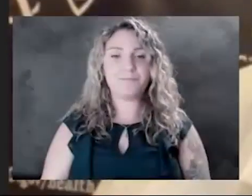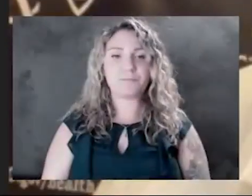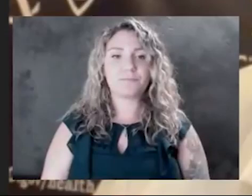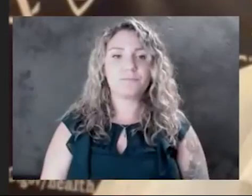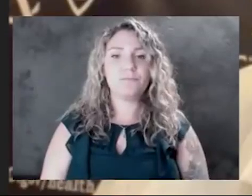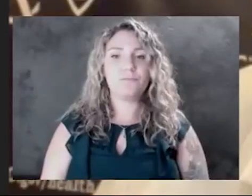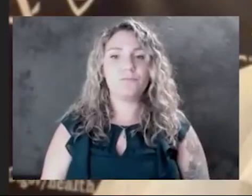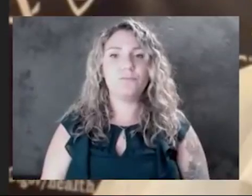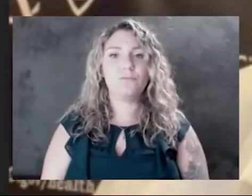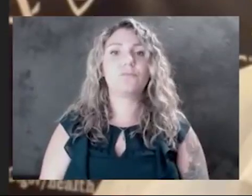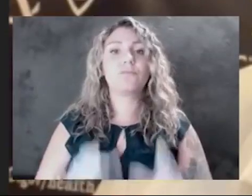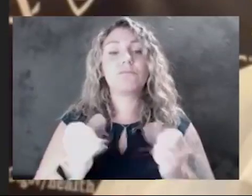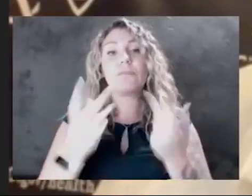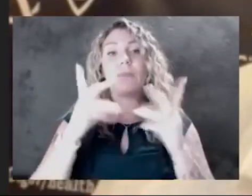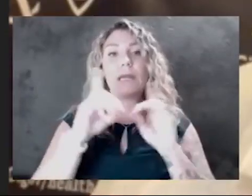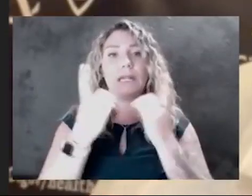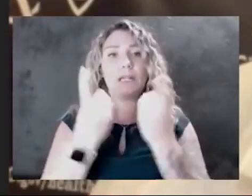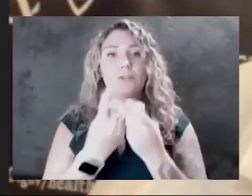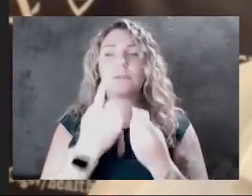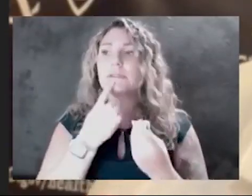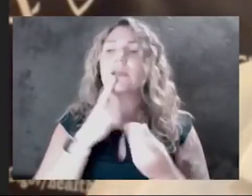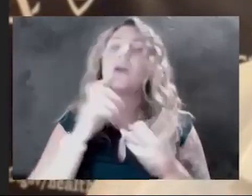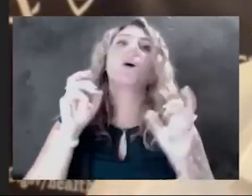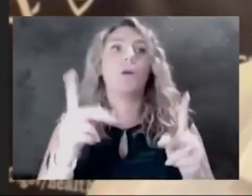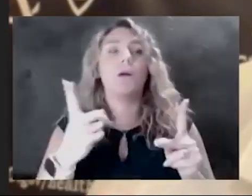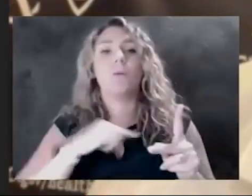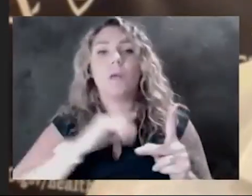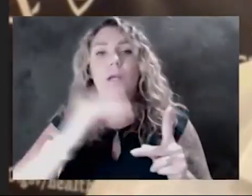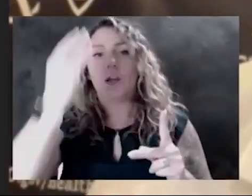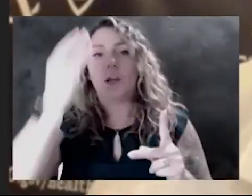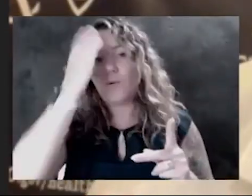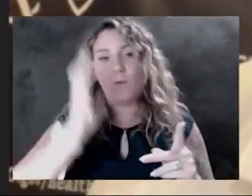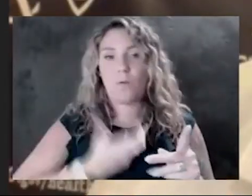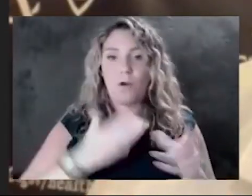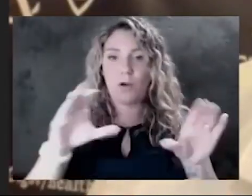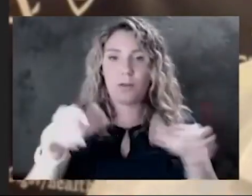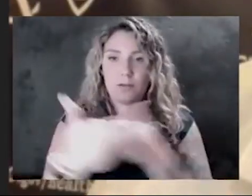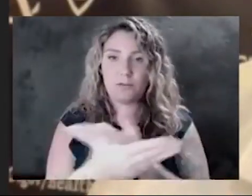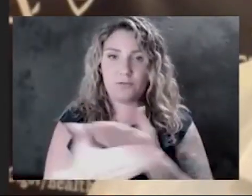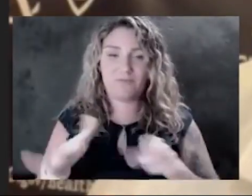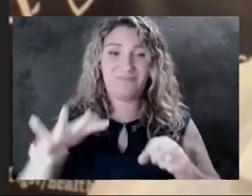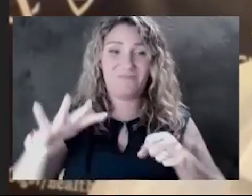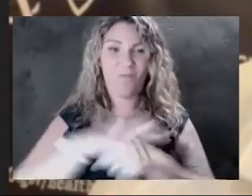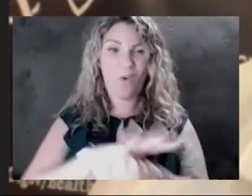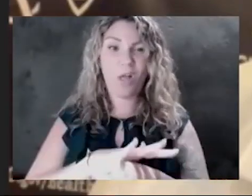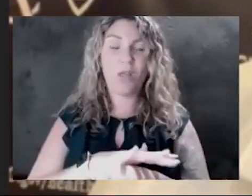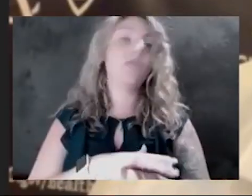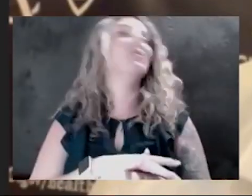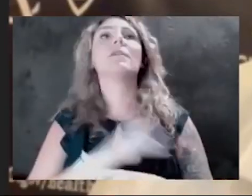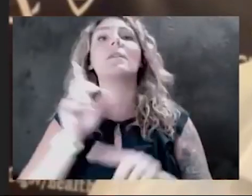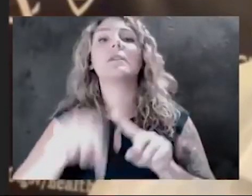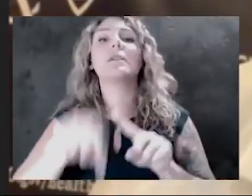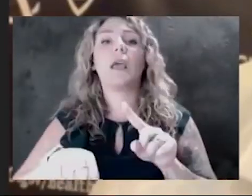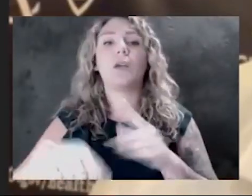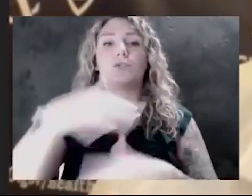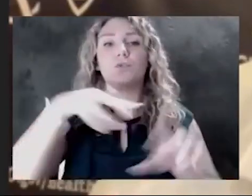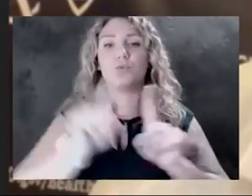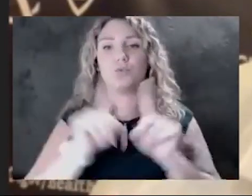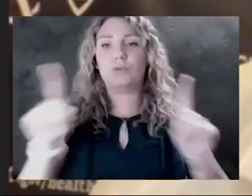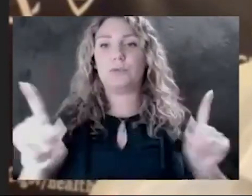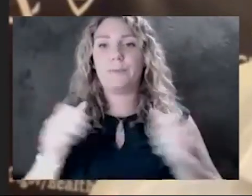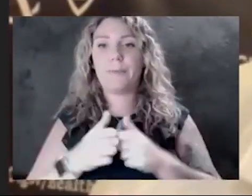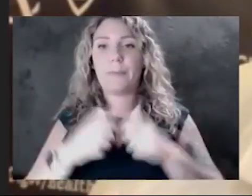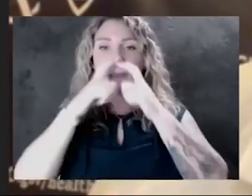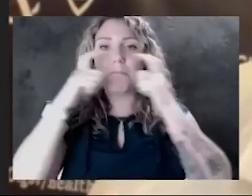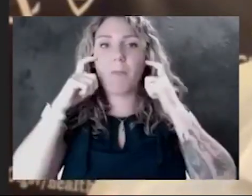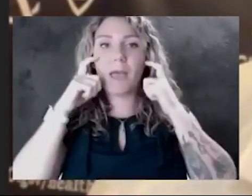basically saying, okay, we know that our classroom is too crowded to maintain social distancing with the masks off and eating